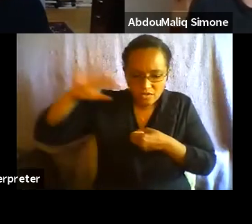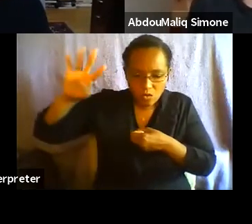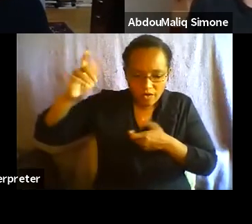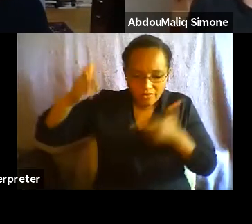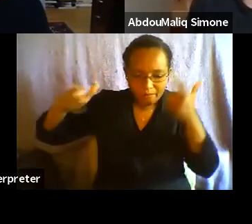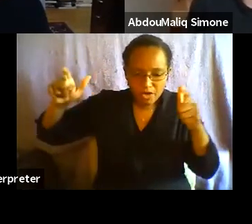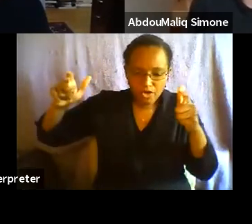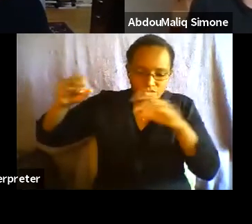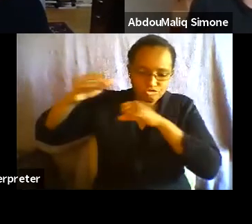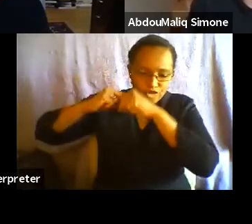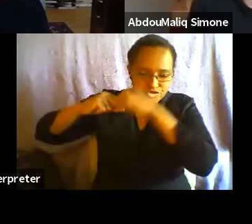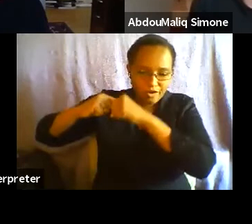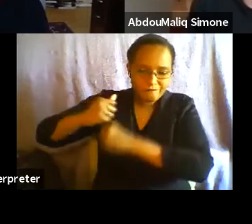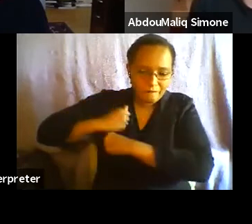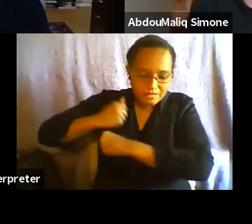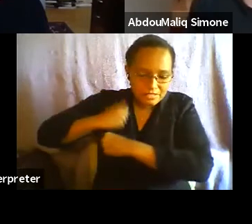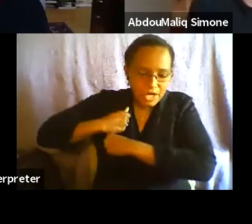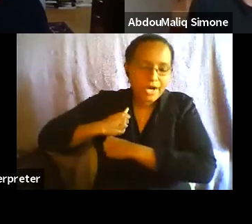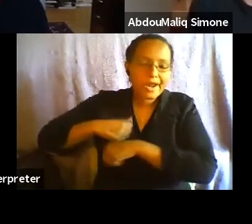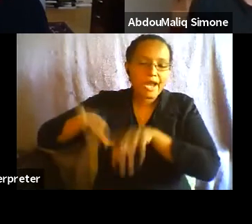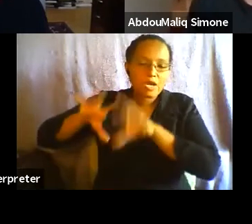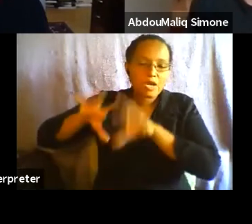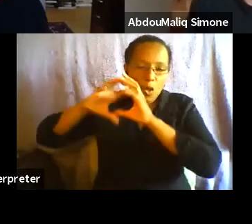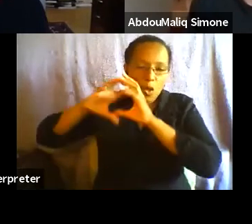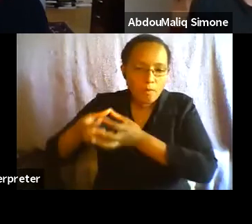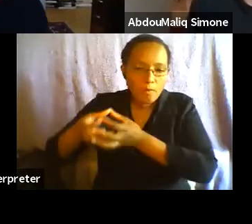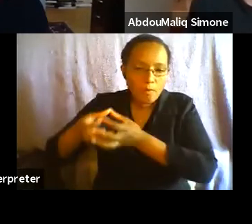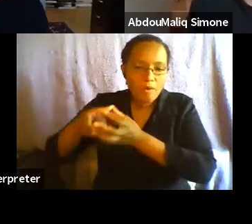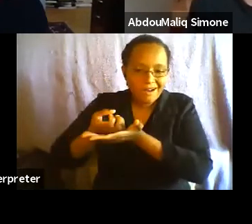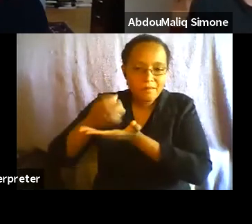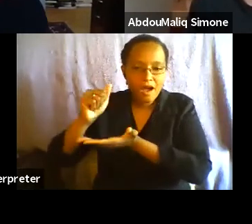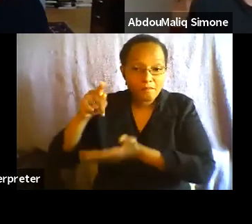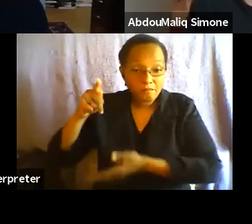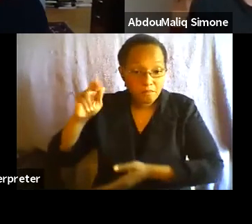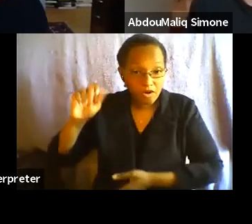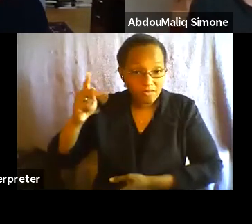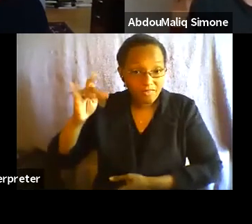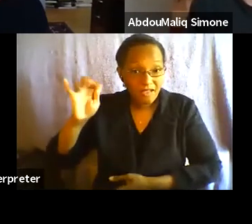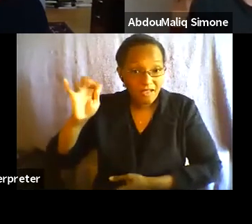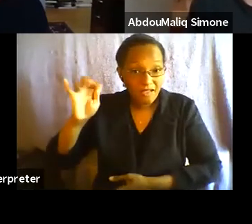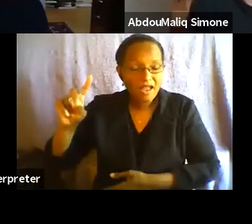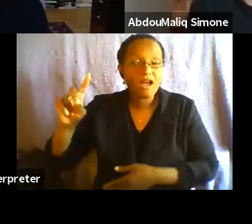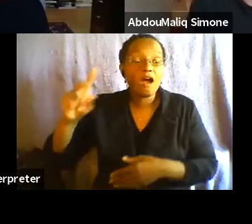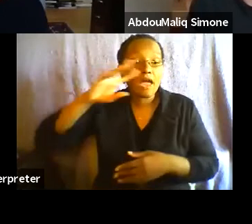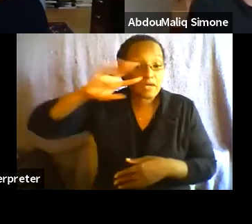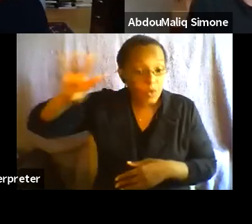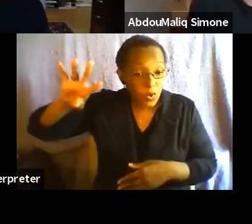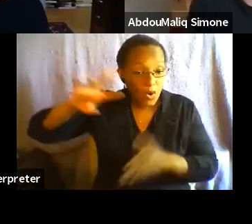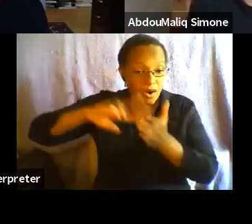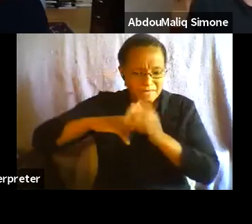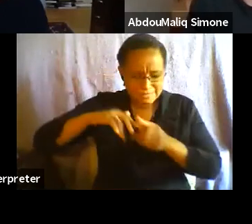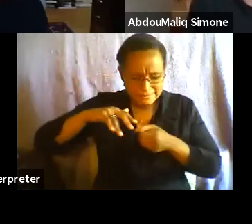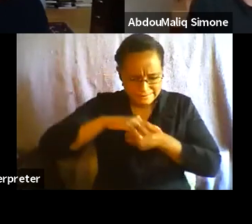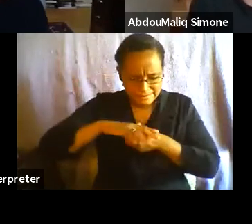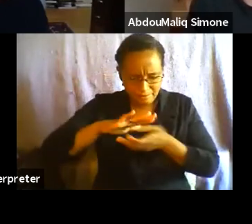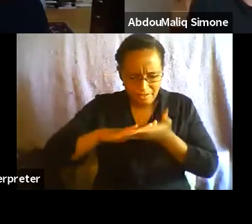and a system of global economic apartheid, then we're really stuck a little bit in how we function. This